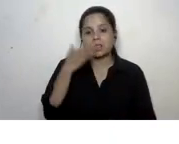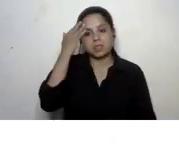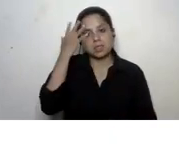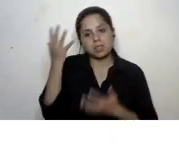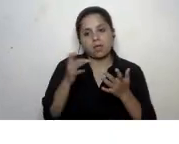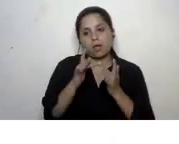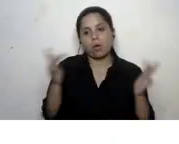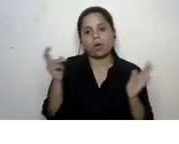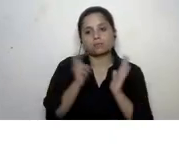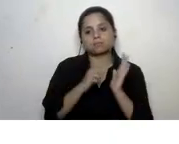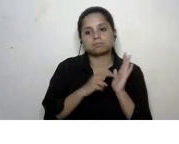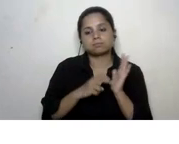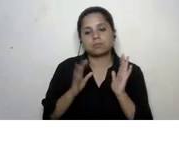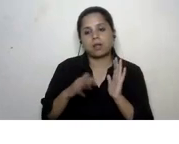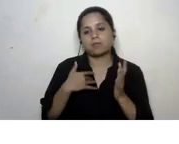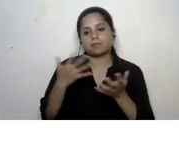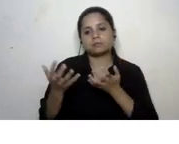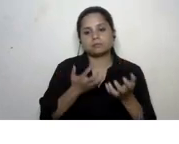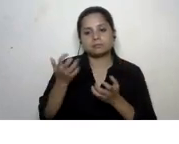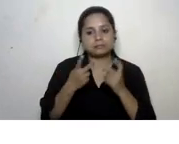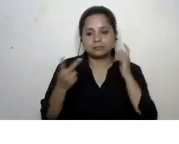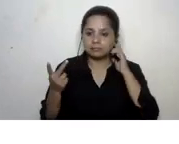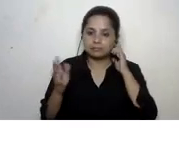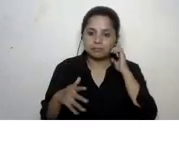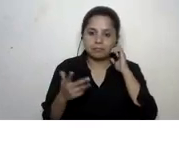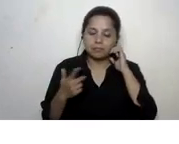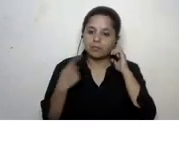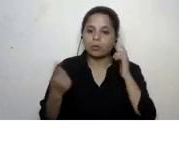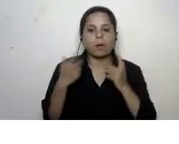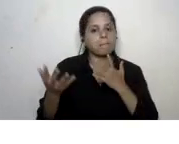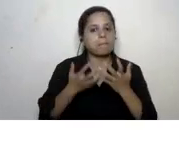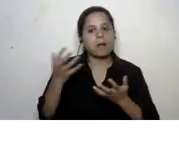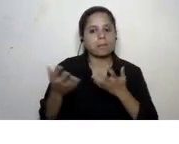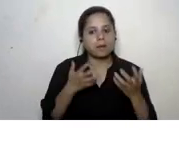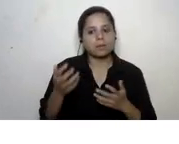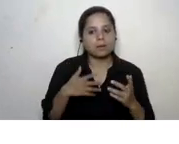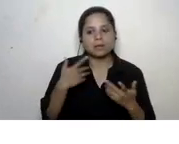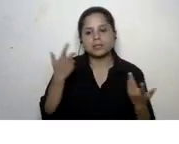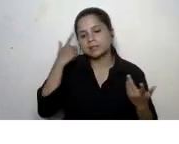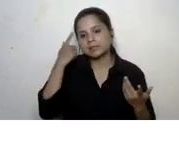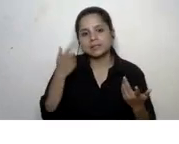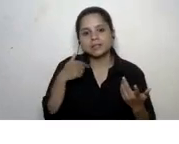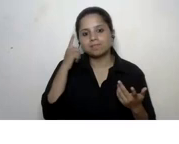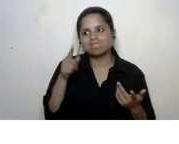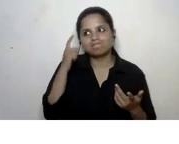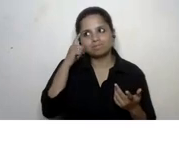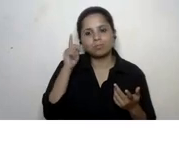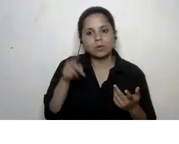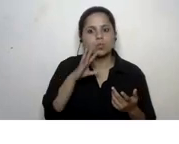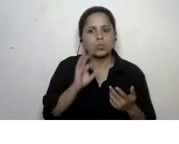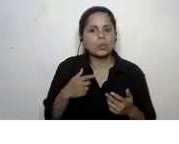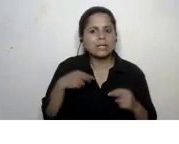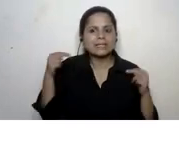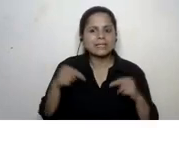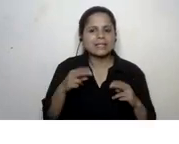shopping that i keep doing and you know just buying in like splurging on it and buying things which i actually don't